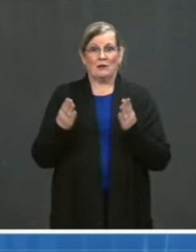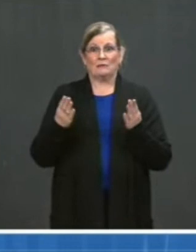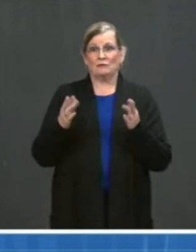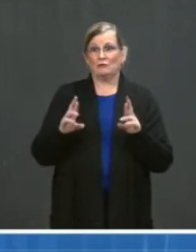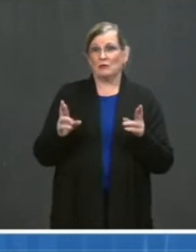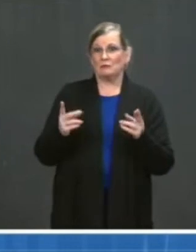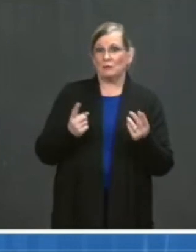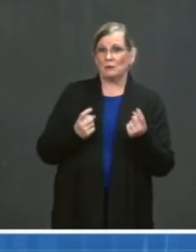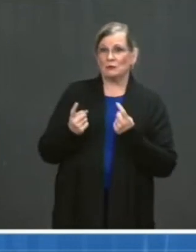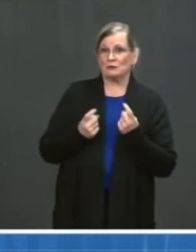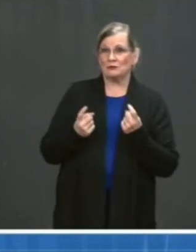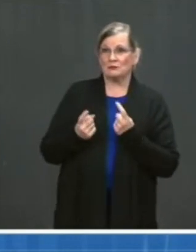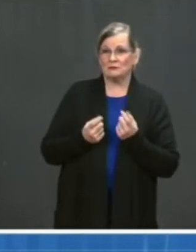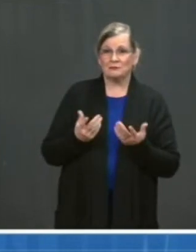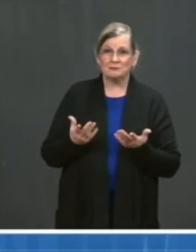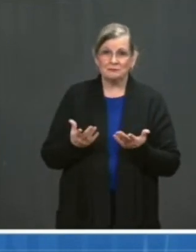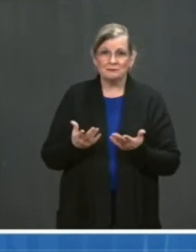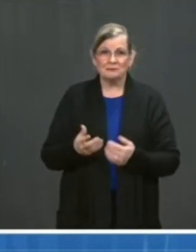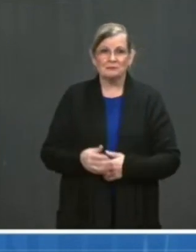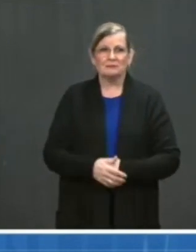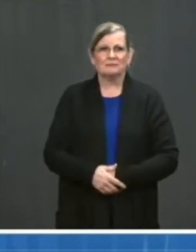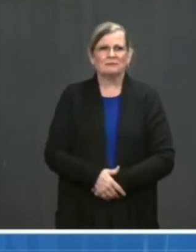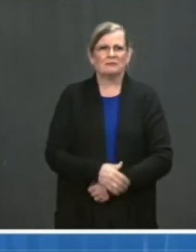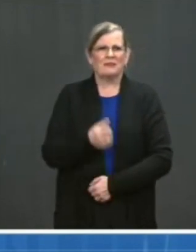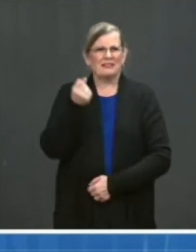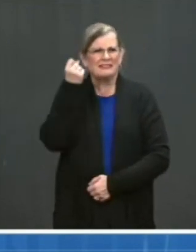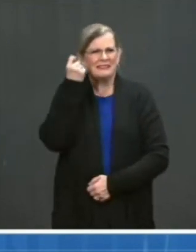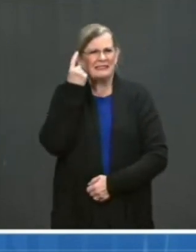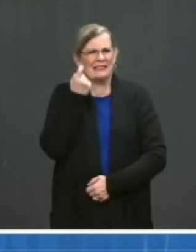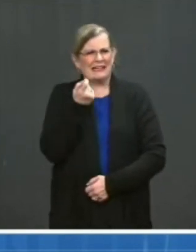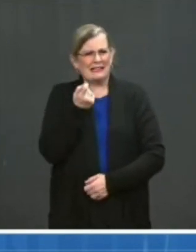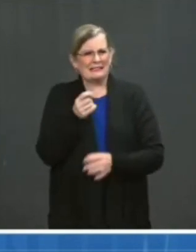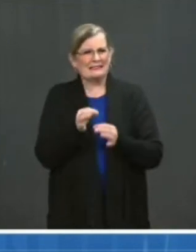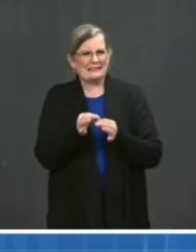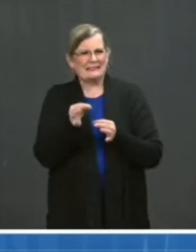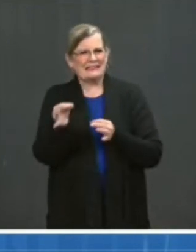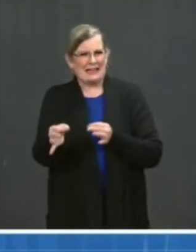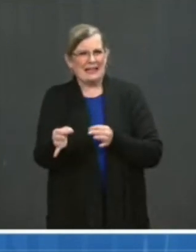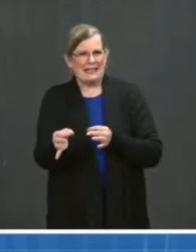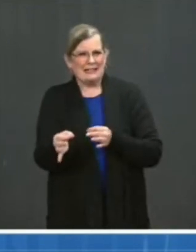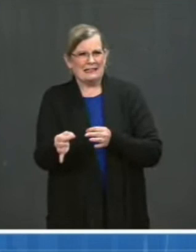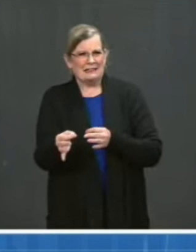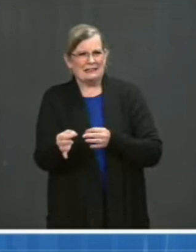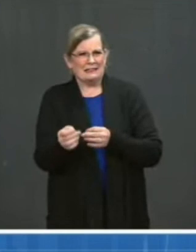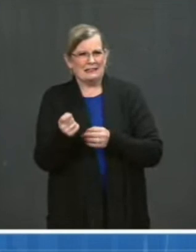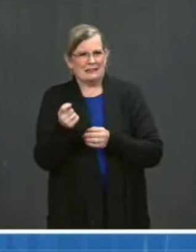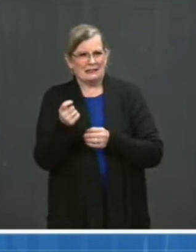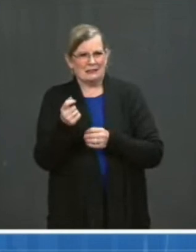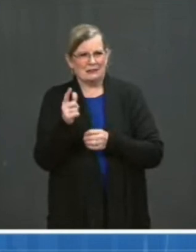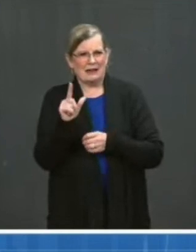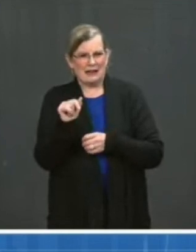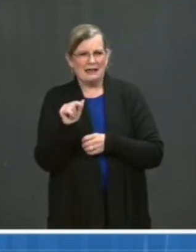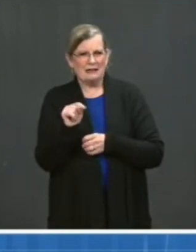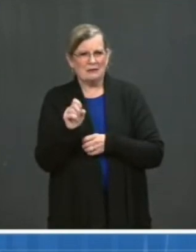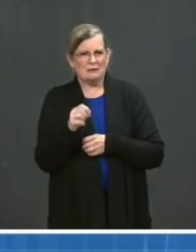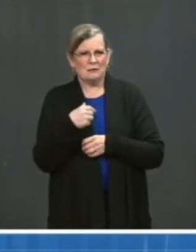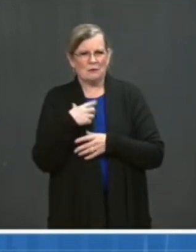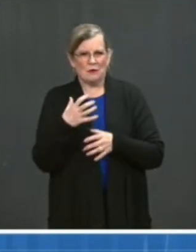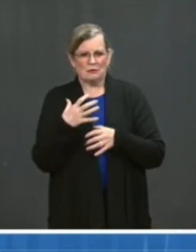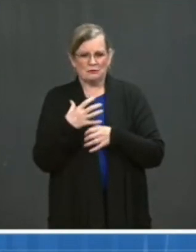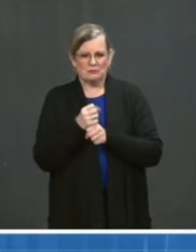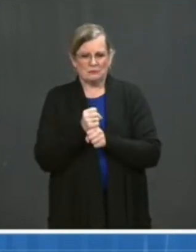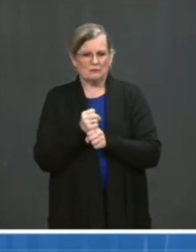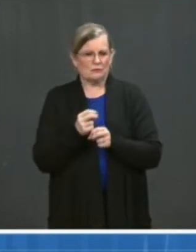All right. And I recognize we're running a little bit late on time, so let's keep one question each. First, we'll go to Victoria Knight at Kaiser Health News.